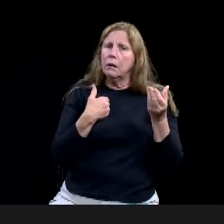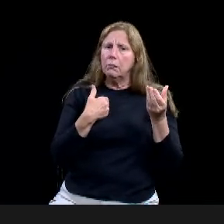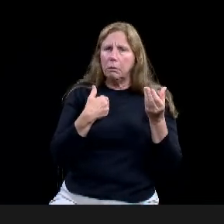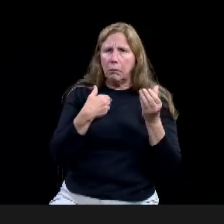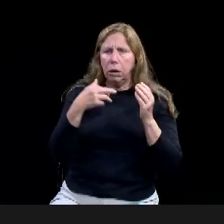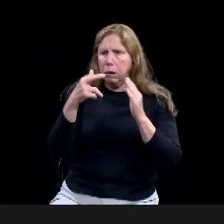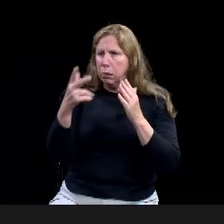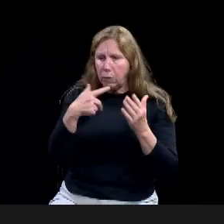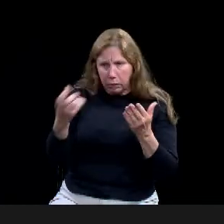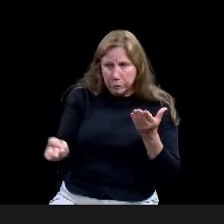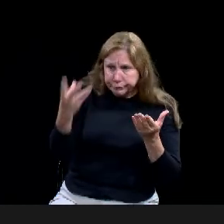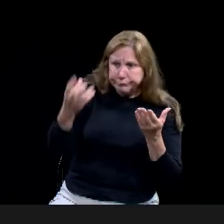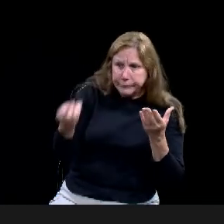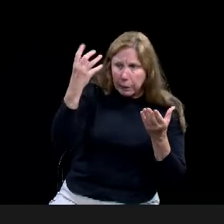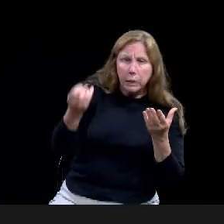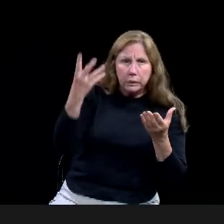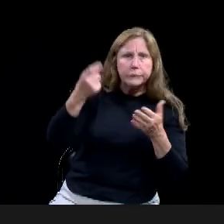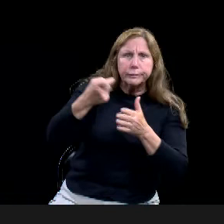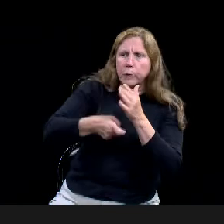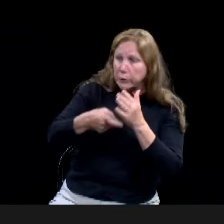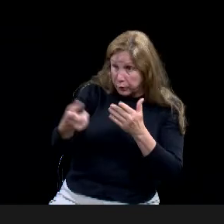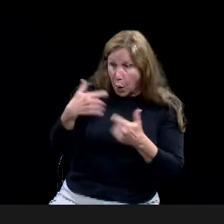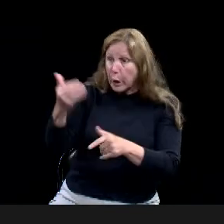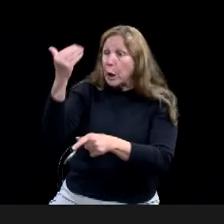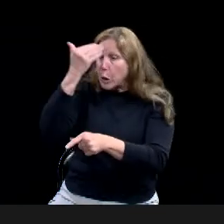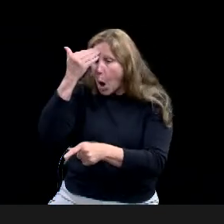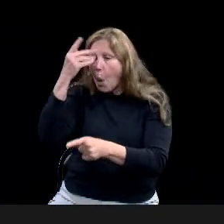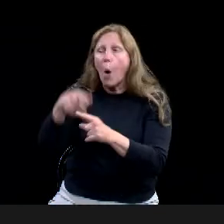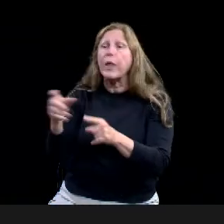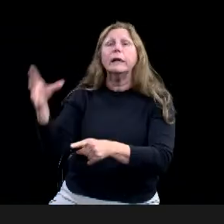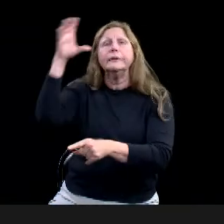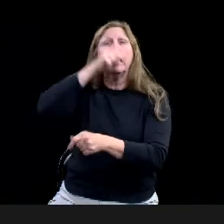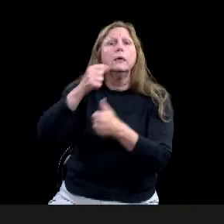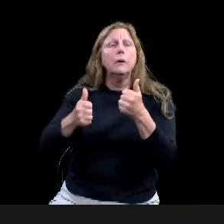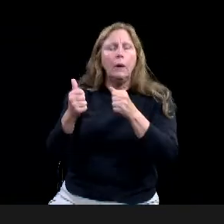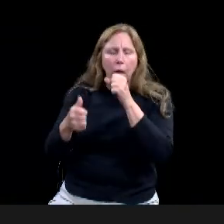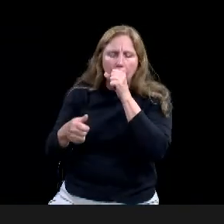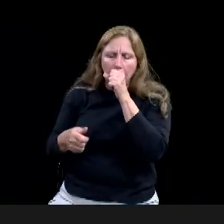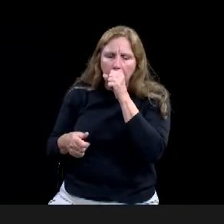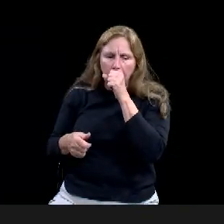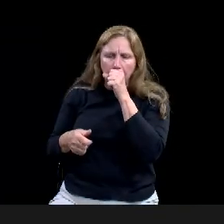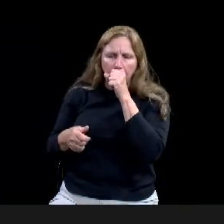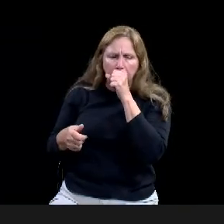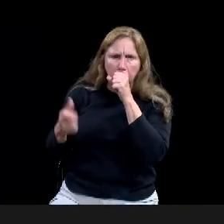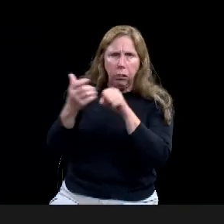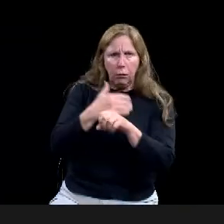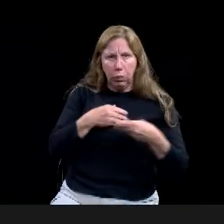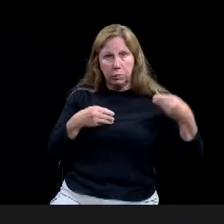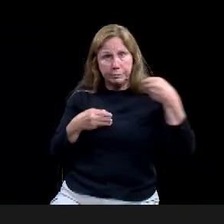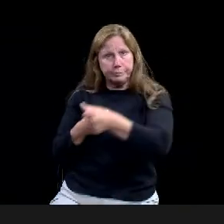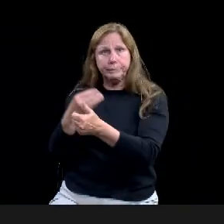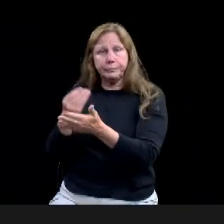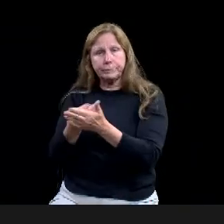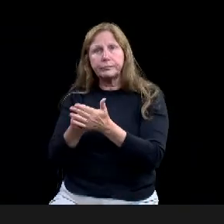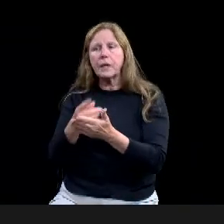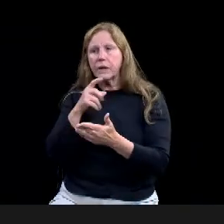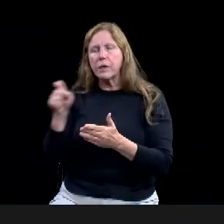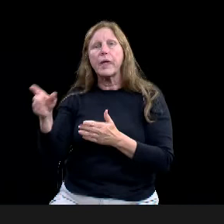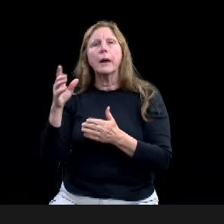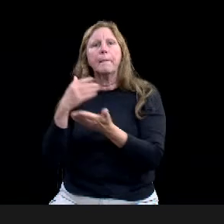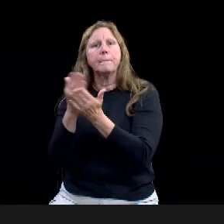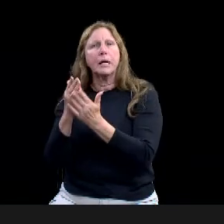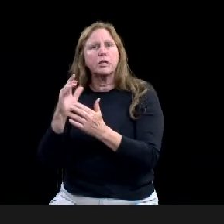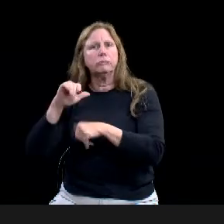them solidify their budgets. There will be some planning that does need to go into this. The application itself is, is not,